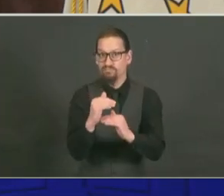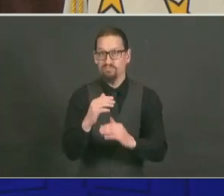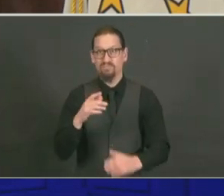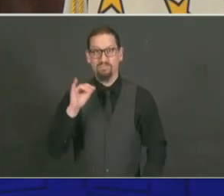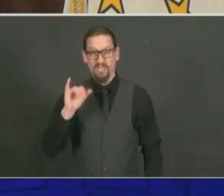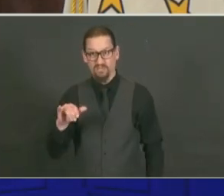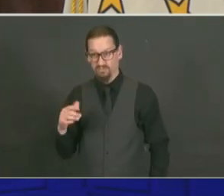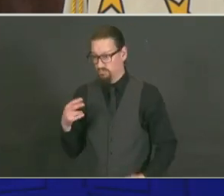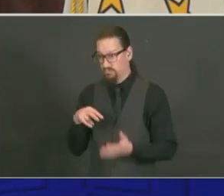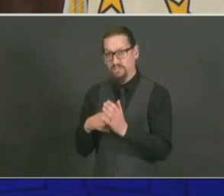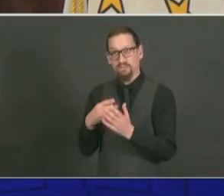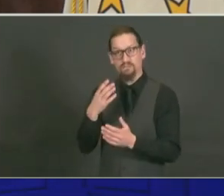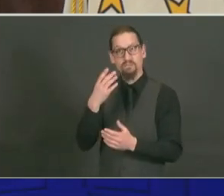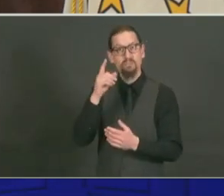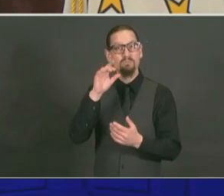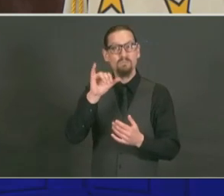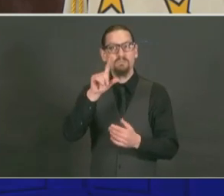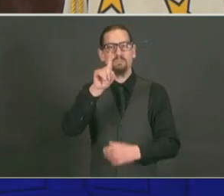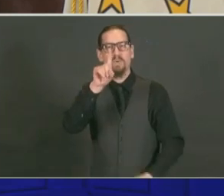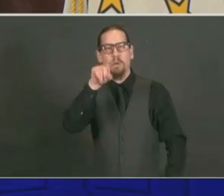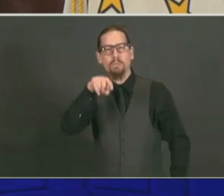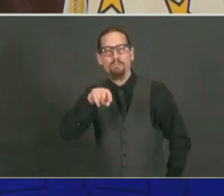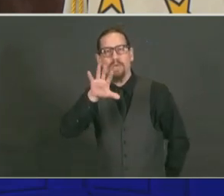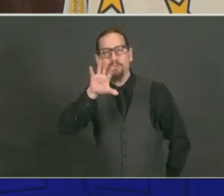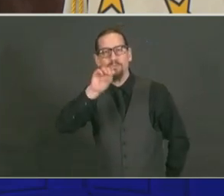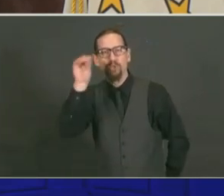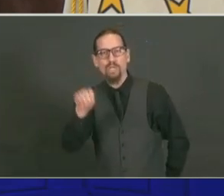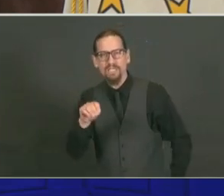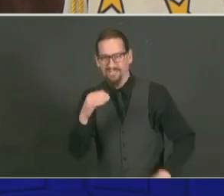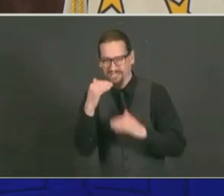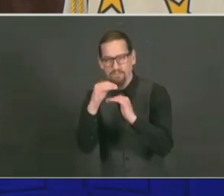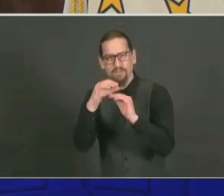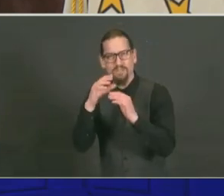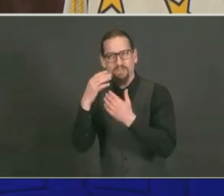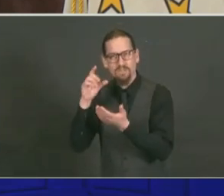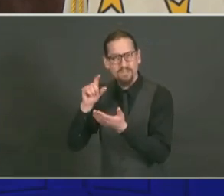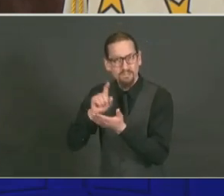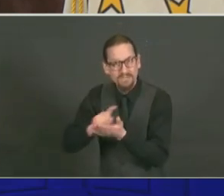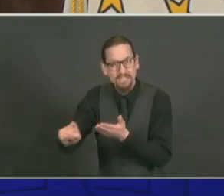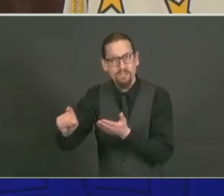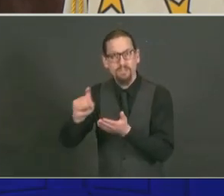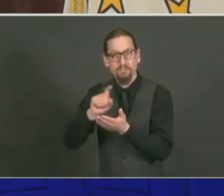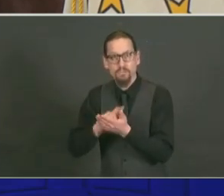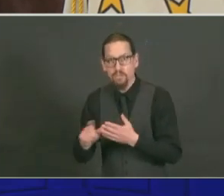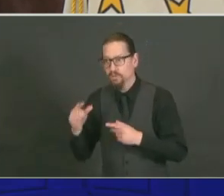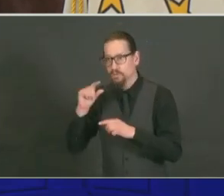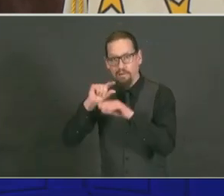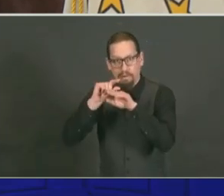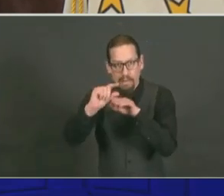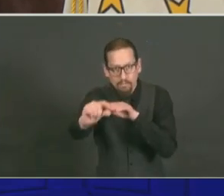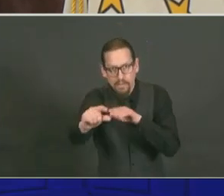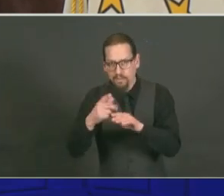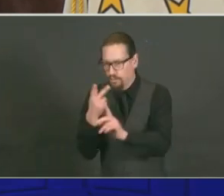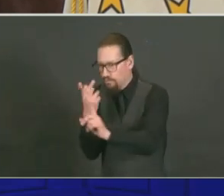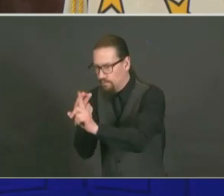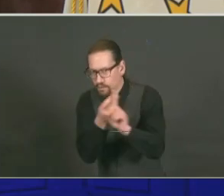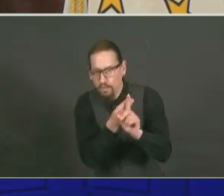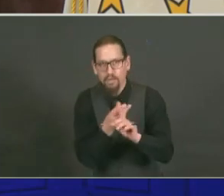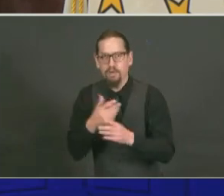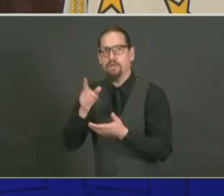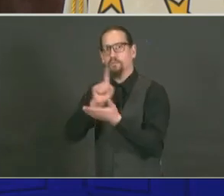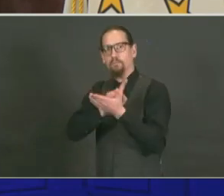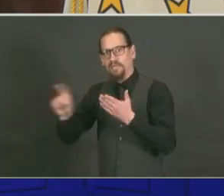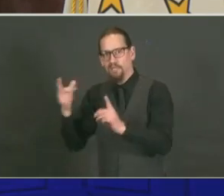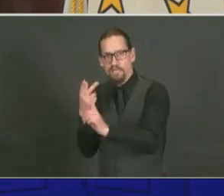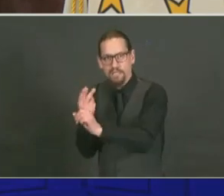.5% of the population of Rhode Island a week. Something that Dr. Alexander Scott shared last week that I really want to reiterate is that we would